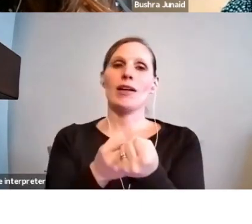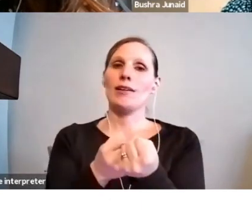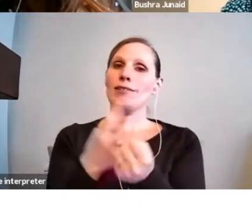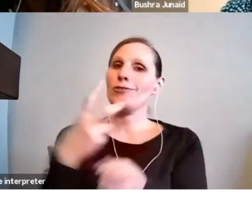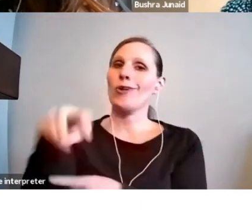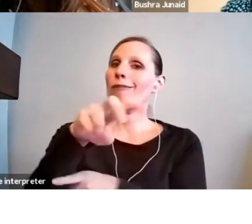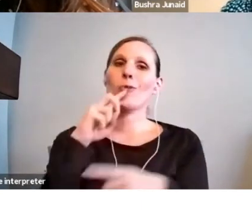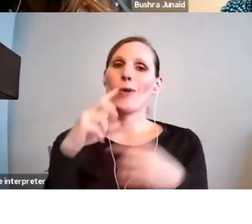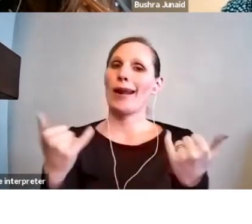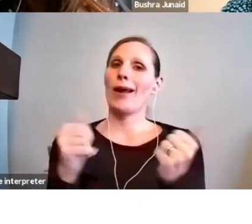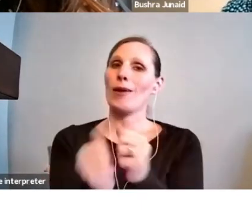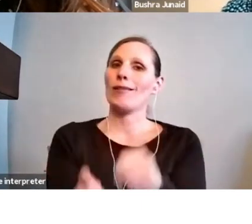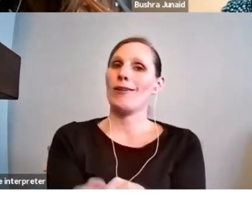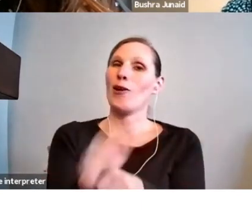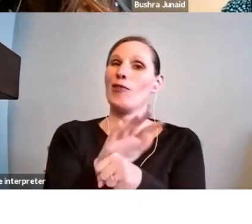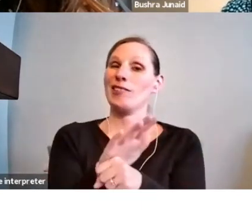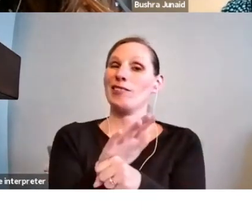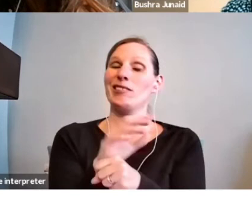pandemic.